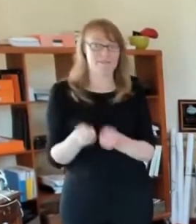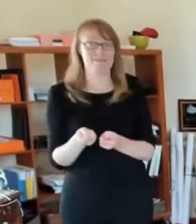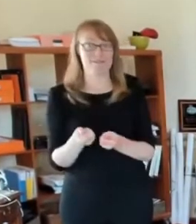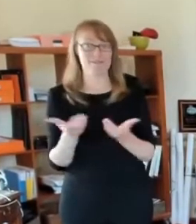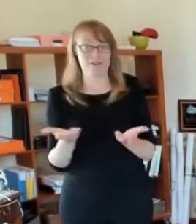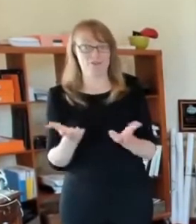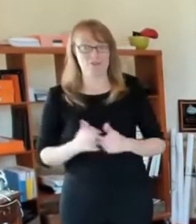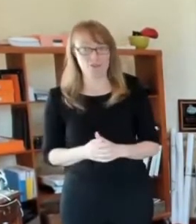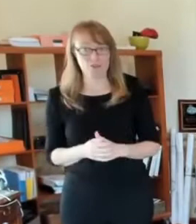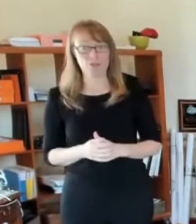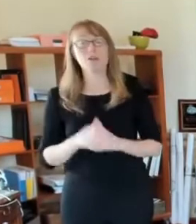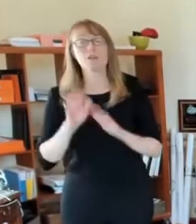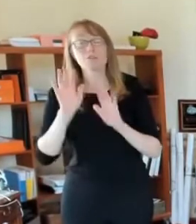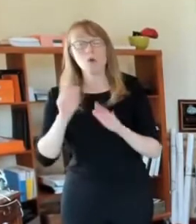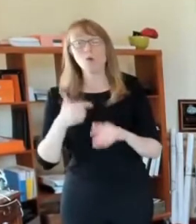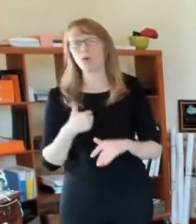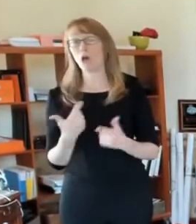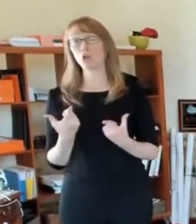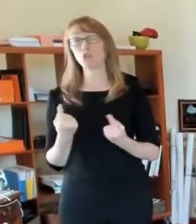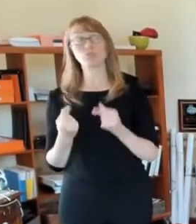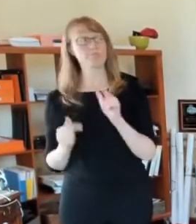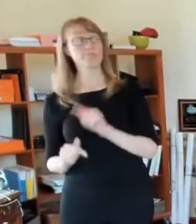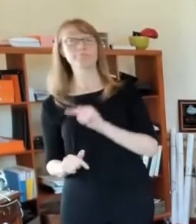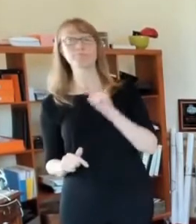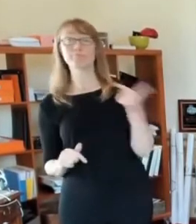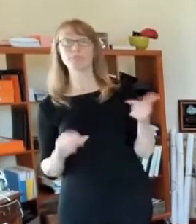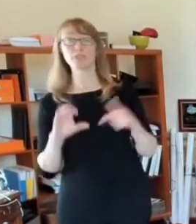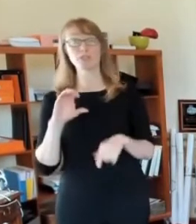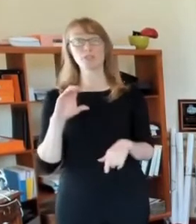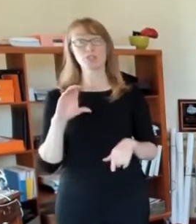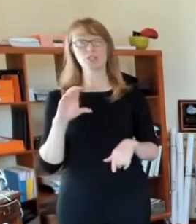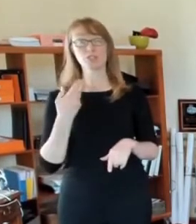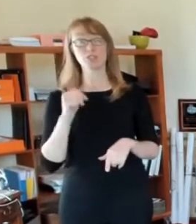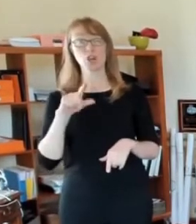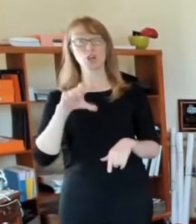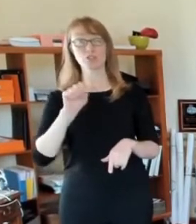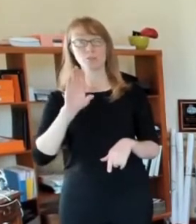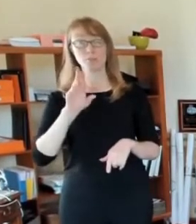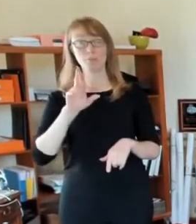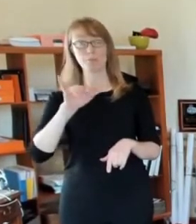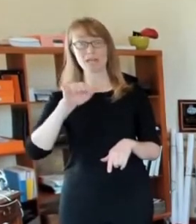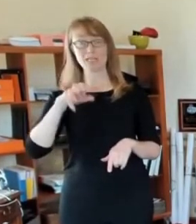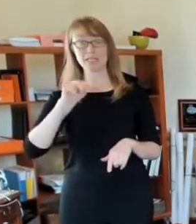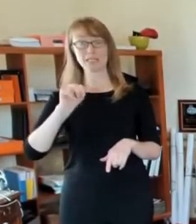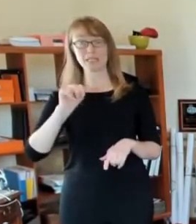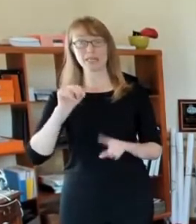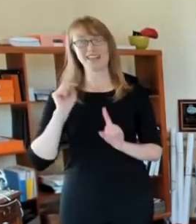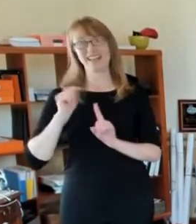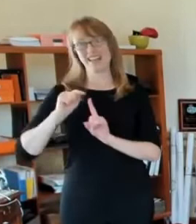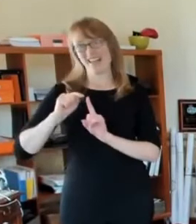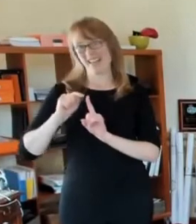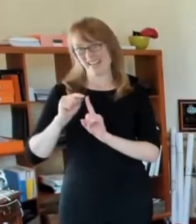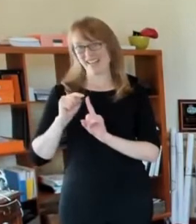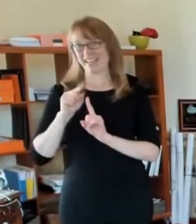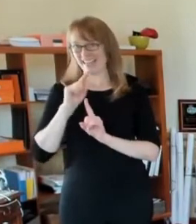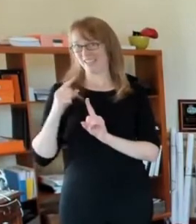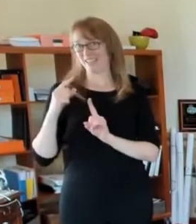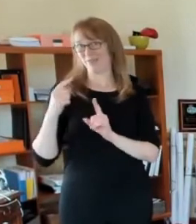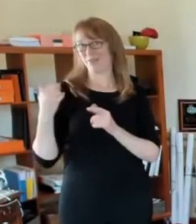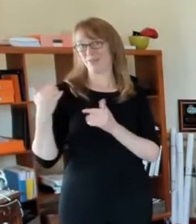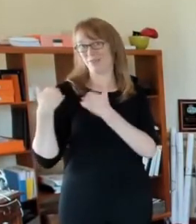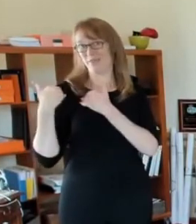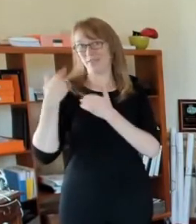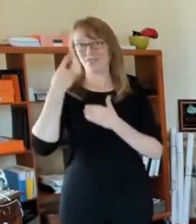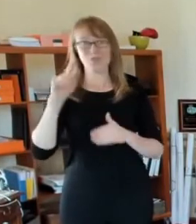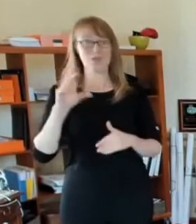step aside, turn this over to Charles Bryson, uh, who is the head of CREA civil rights enforcement agency for our city. That's